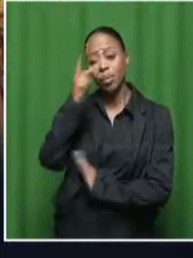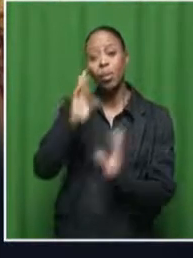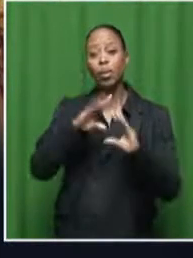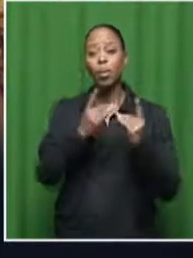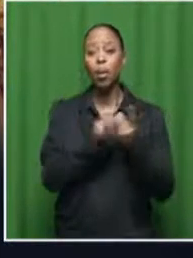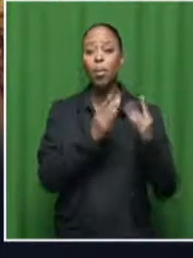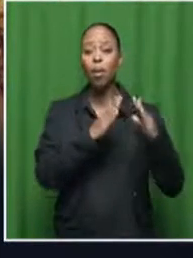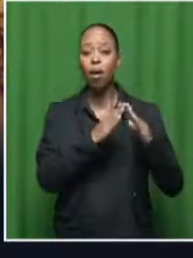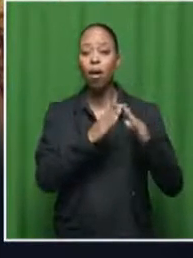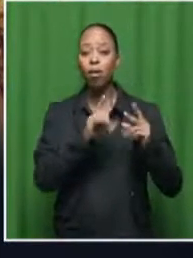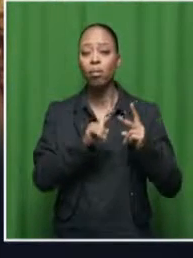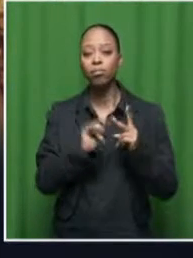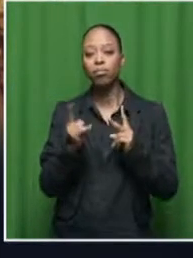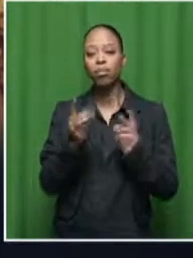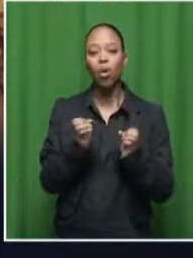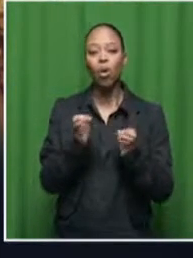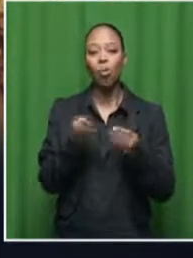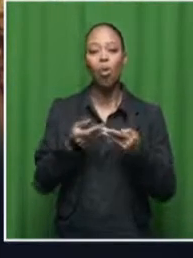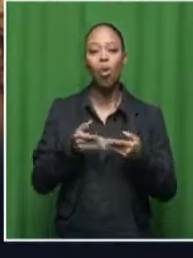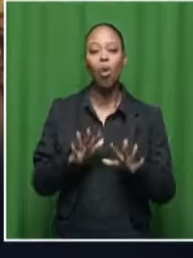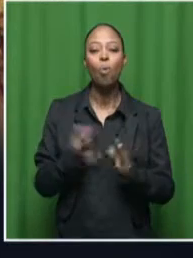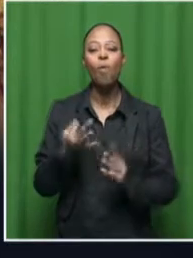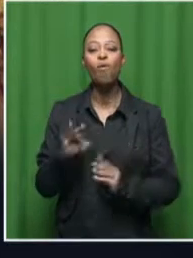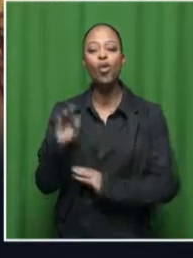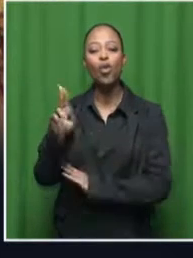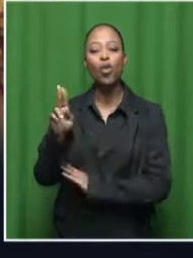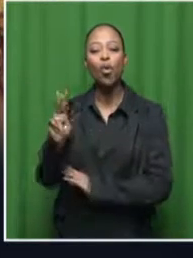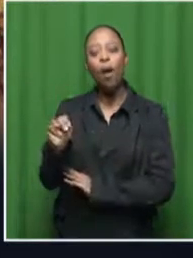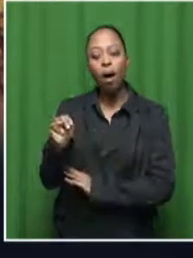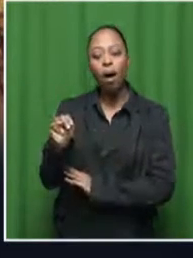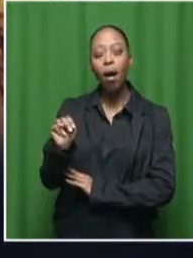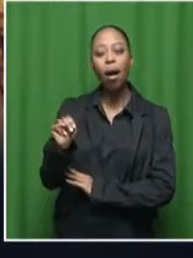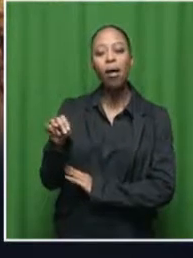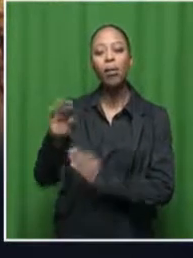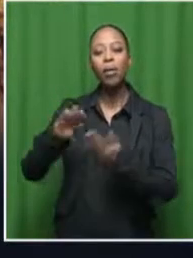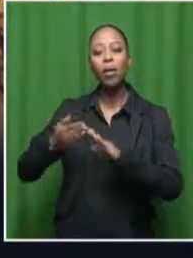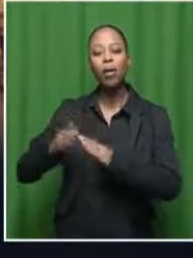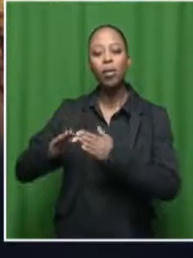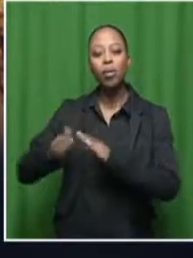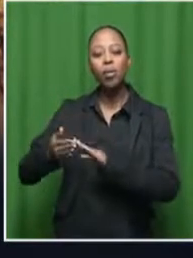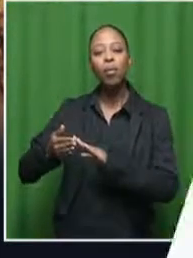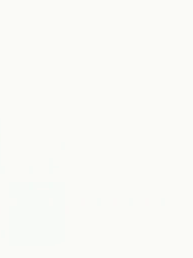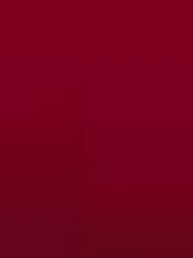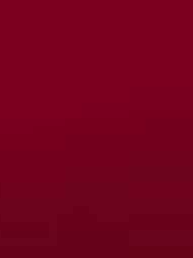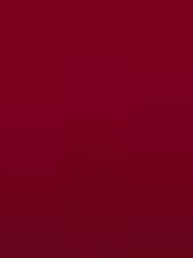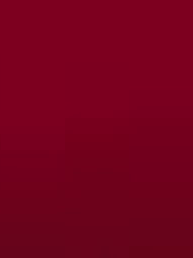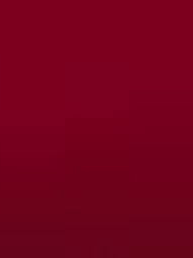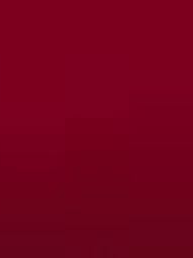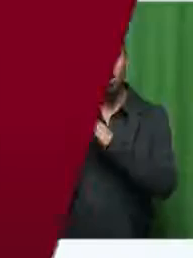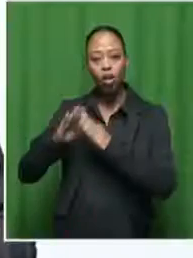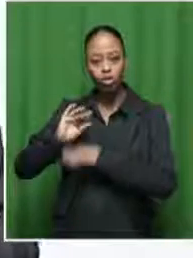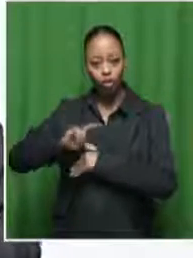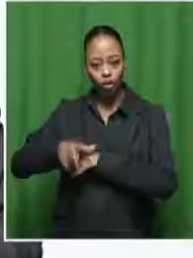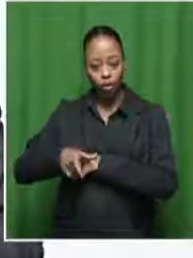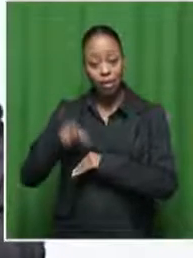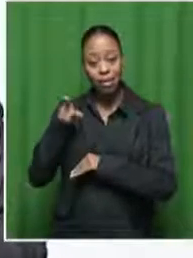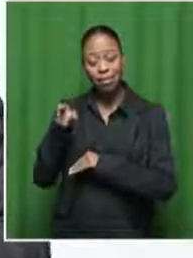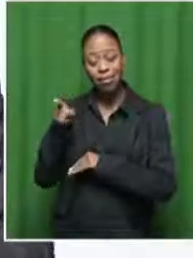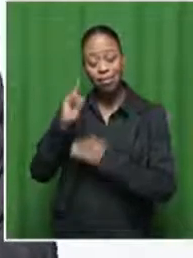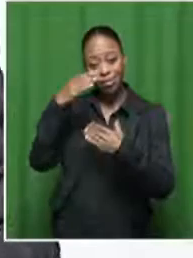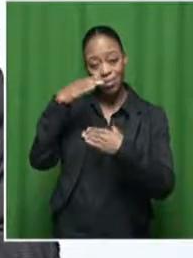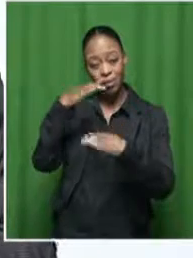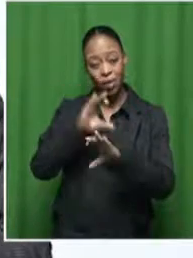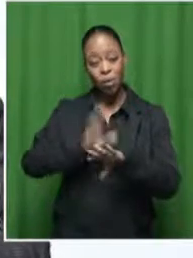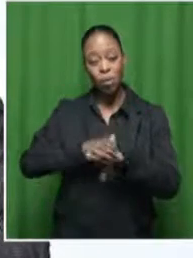Settlements Department is expected to officially open the United Nations Habitat Conference and this of course to focus on